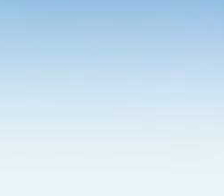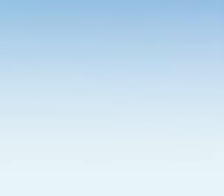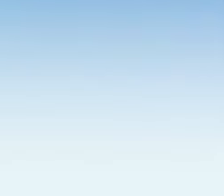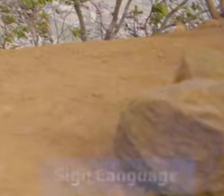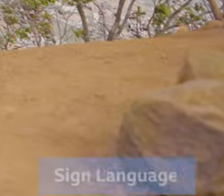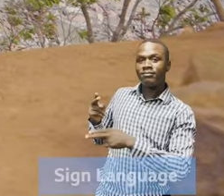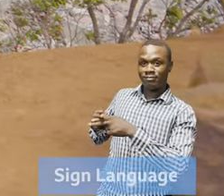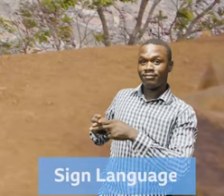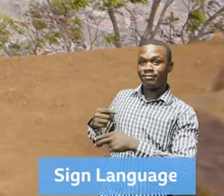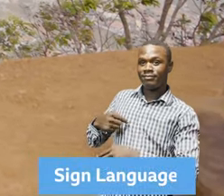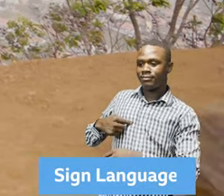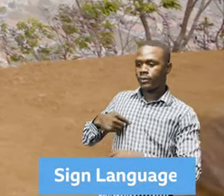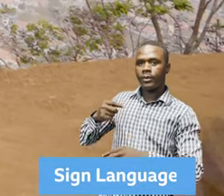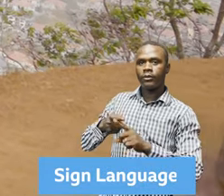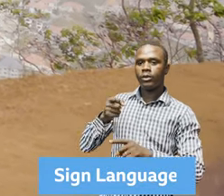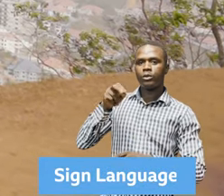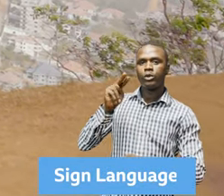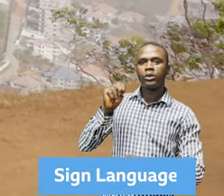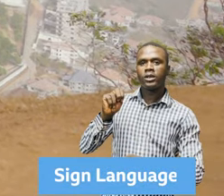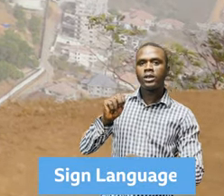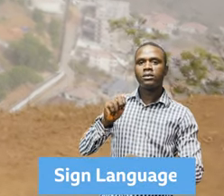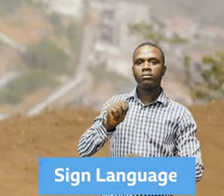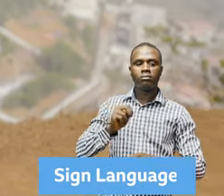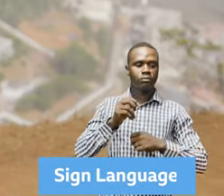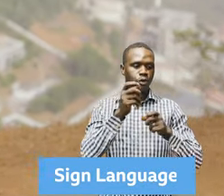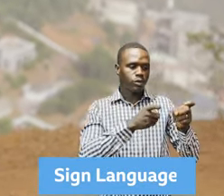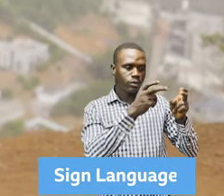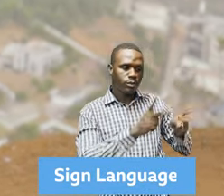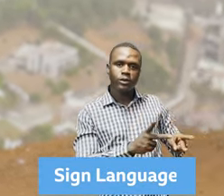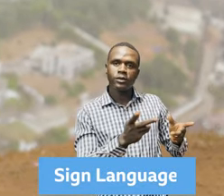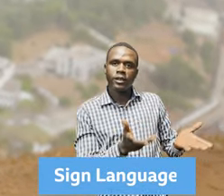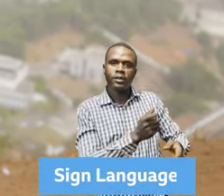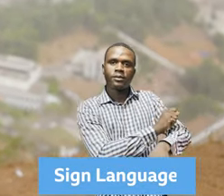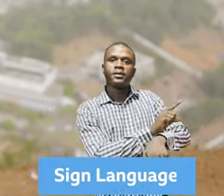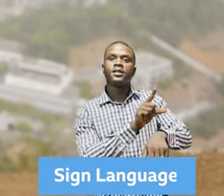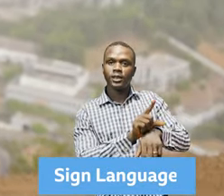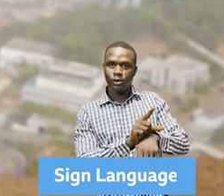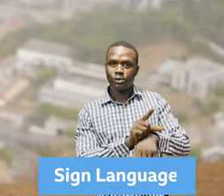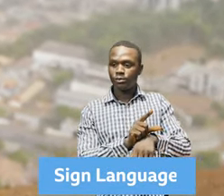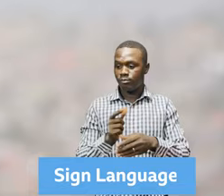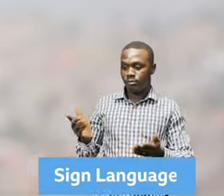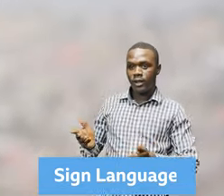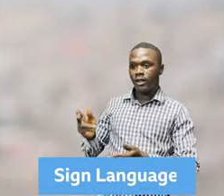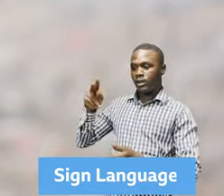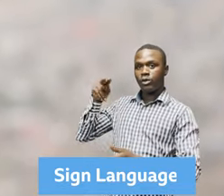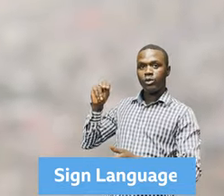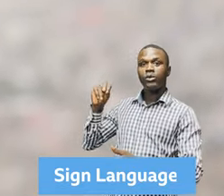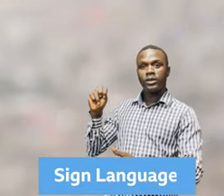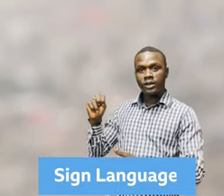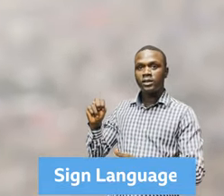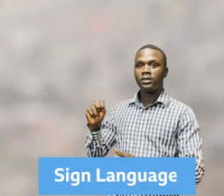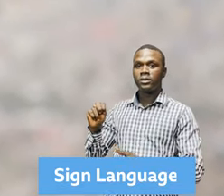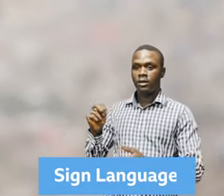Hello, I'm Babatunde Ahonsi, the UN Resident Coordinator in Sierra Leone, where the